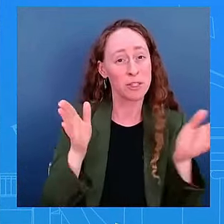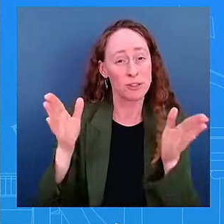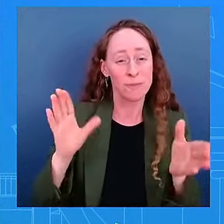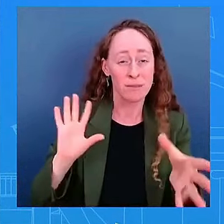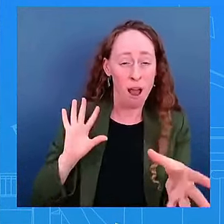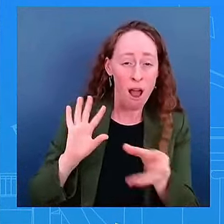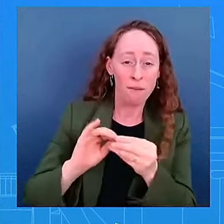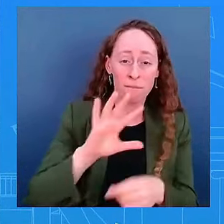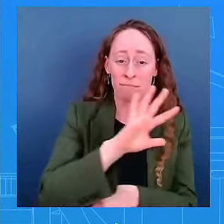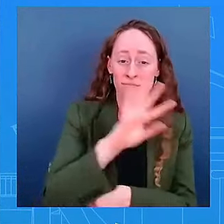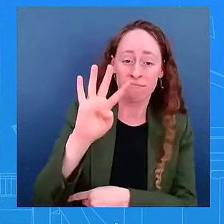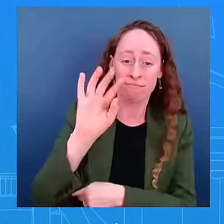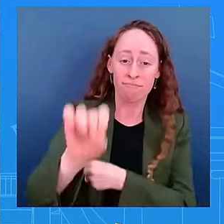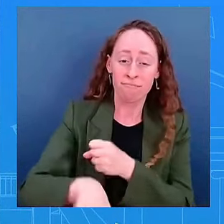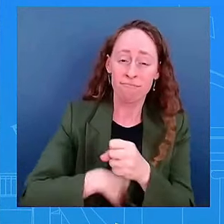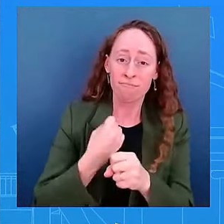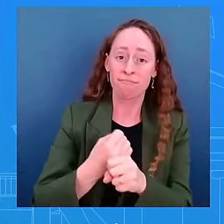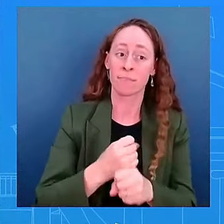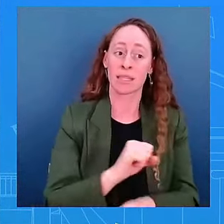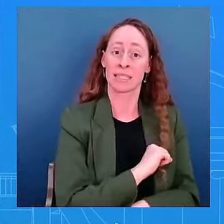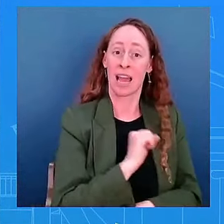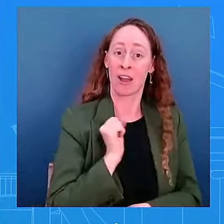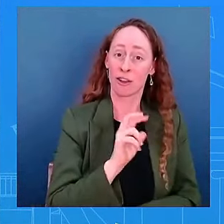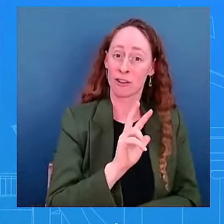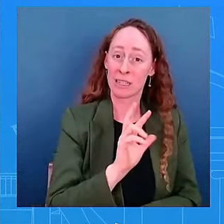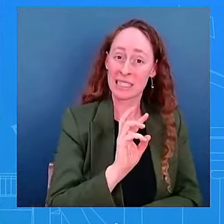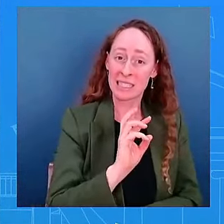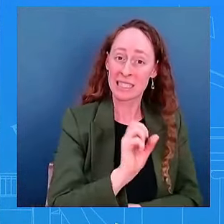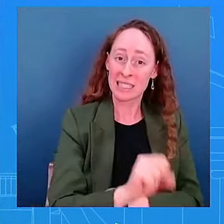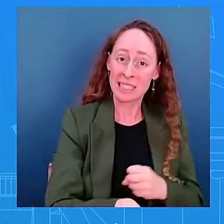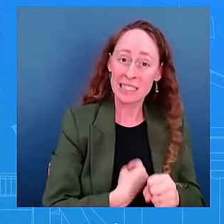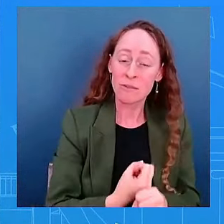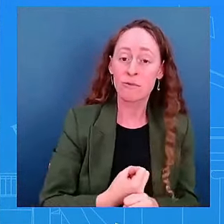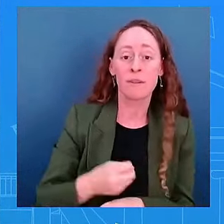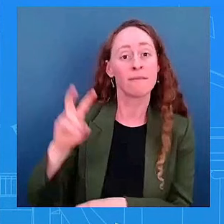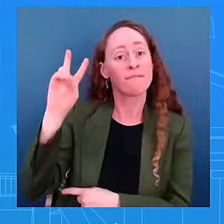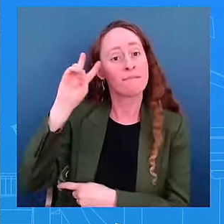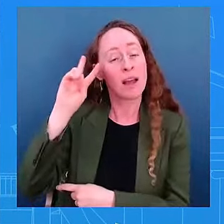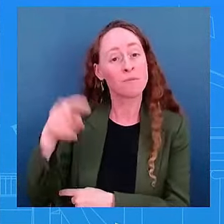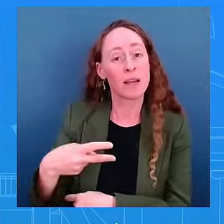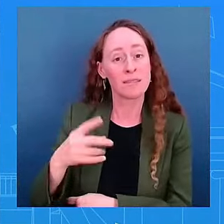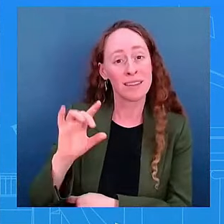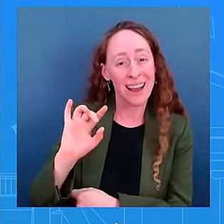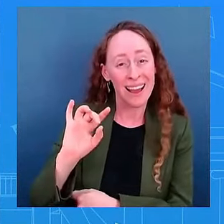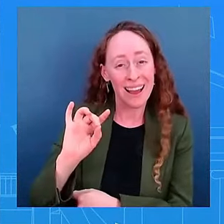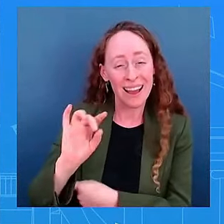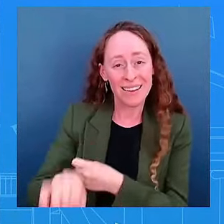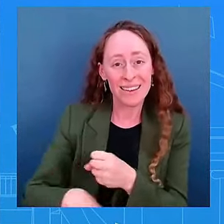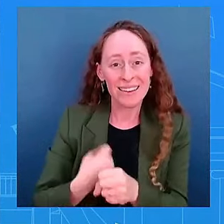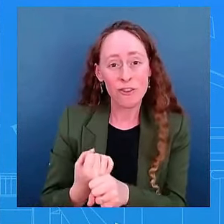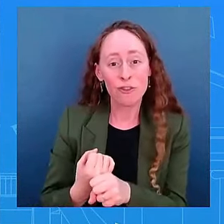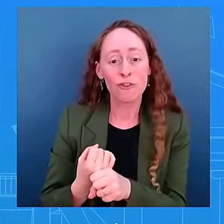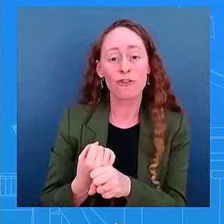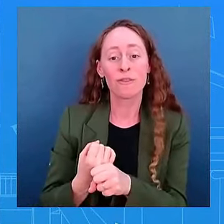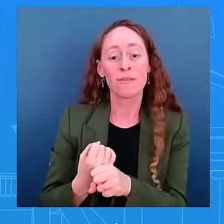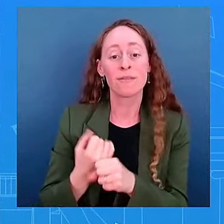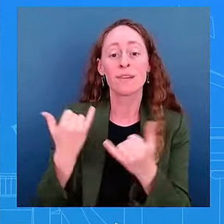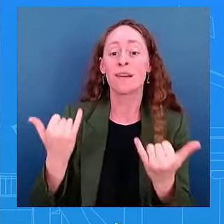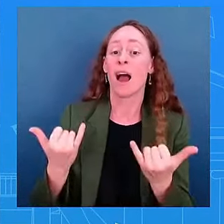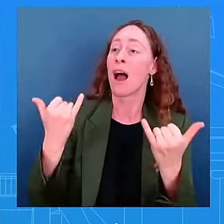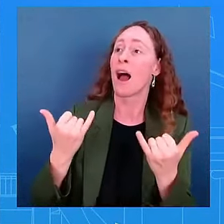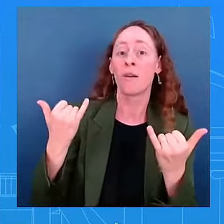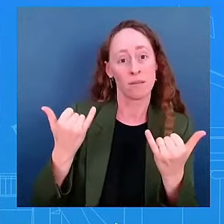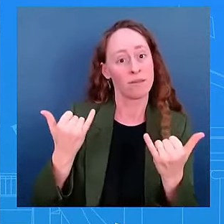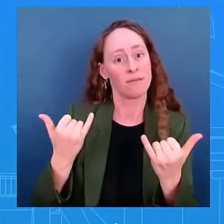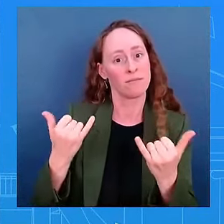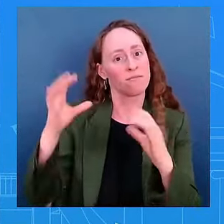Vice President to President Obama for eight, and now a first term as president himself. These